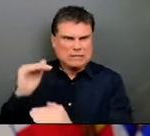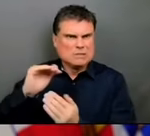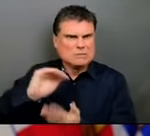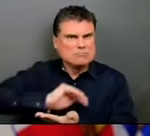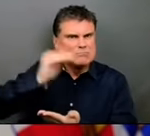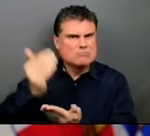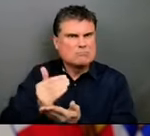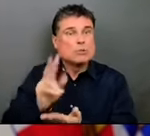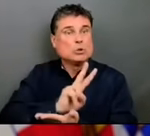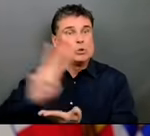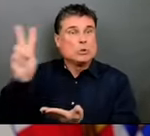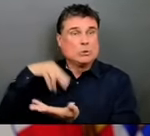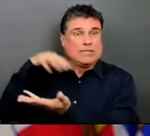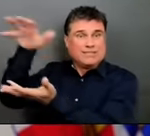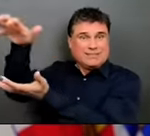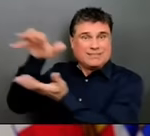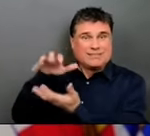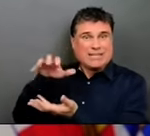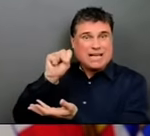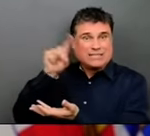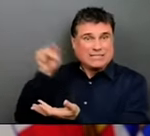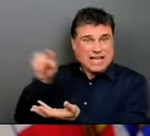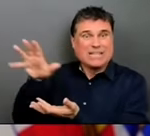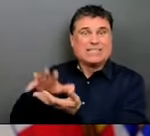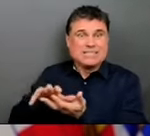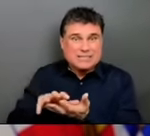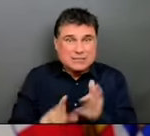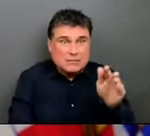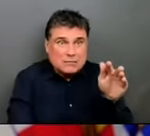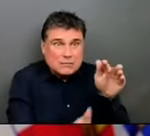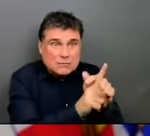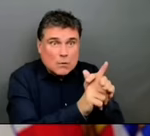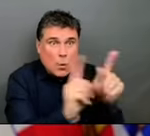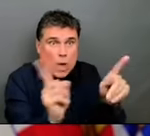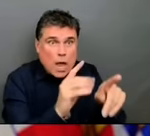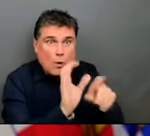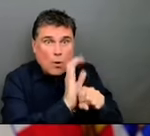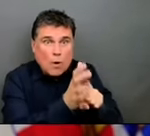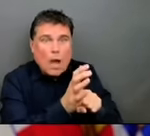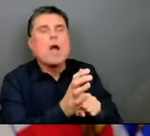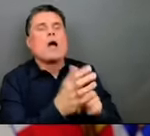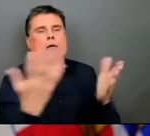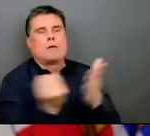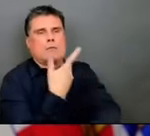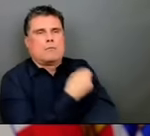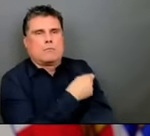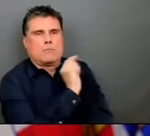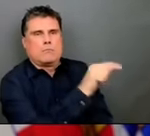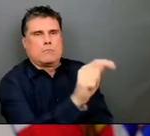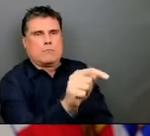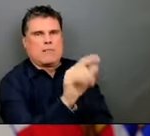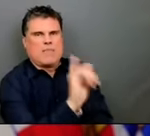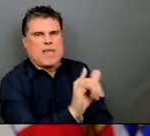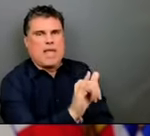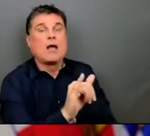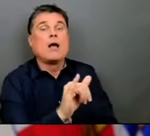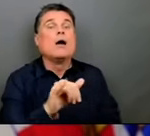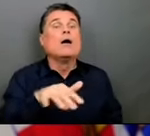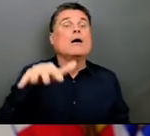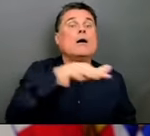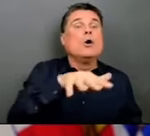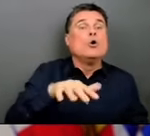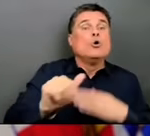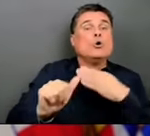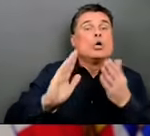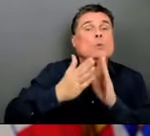where we can put out outbreaks and address some of the high-risk areas in our communities and we know particularly in the